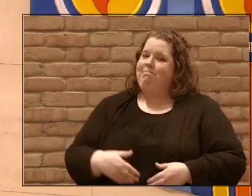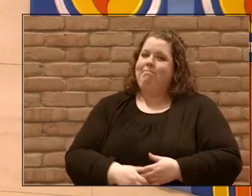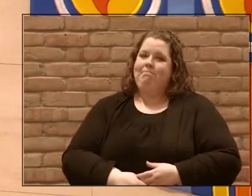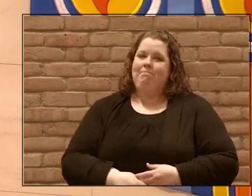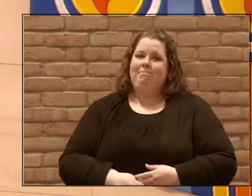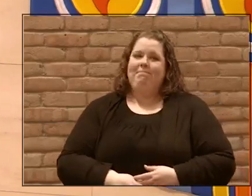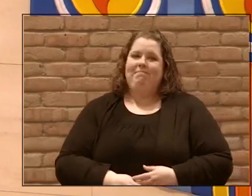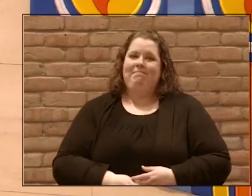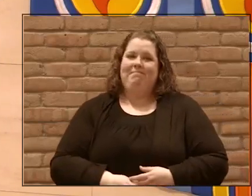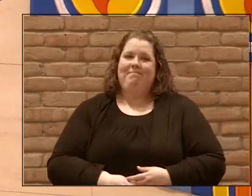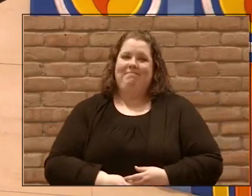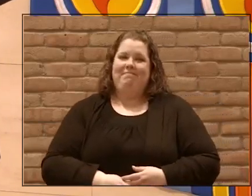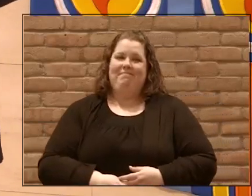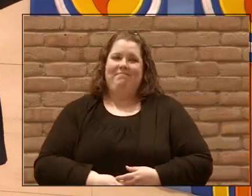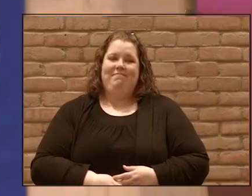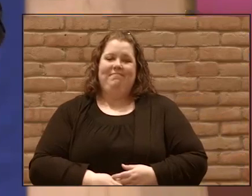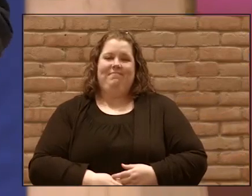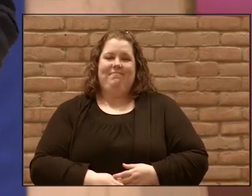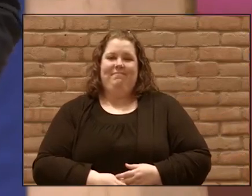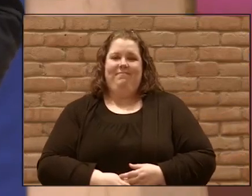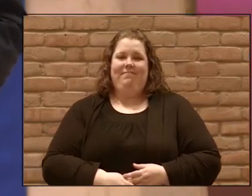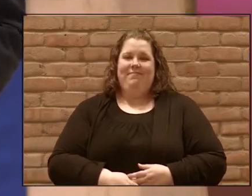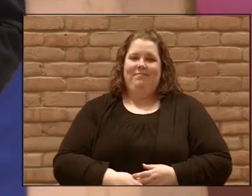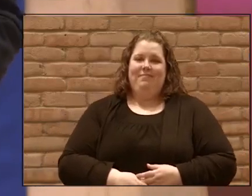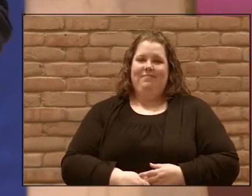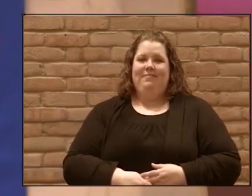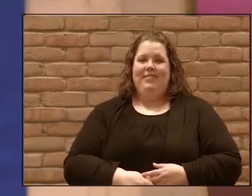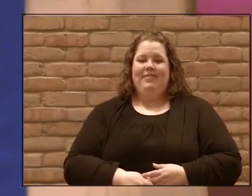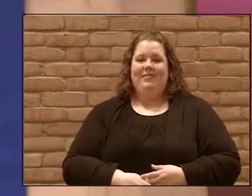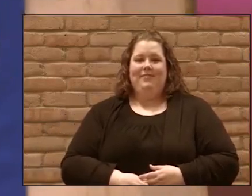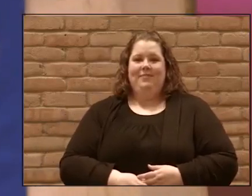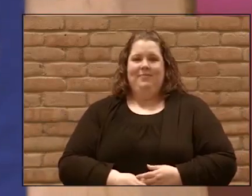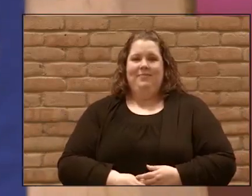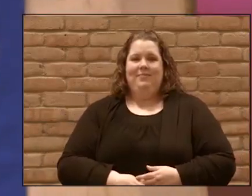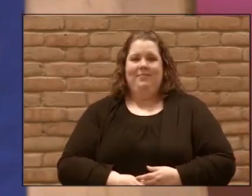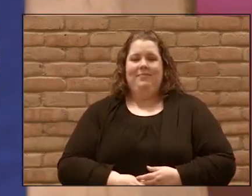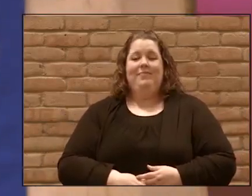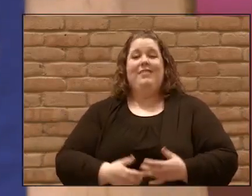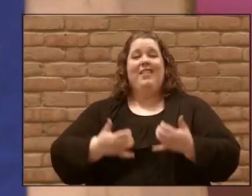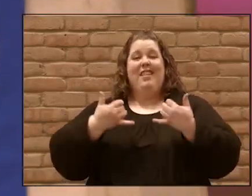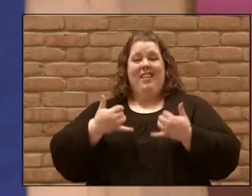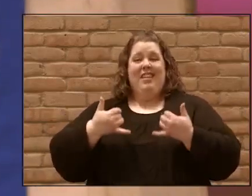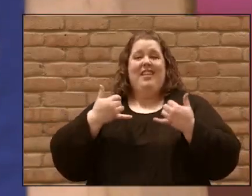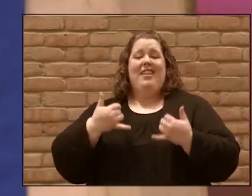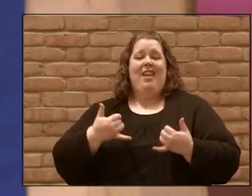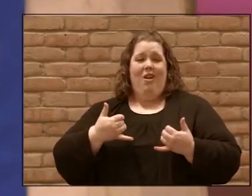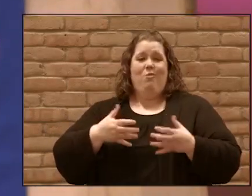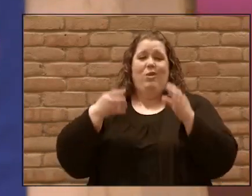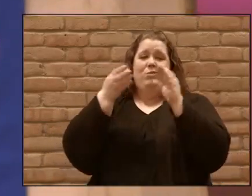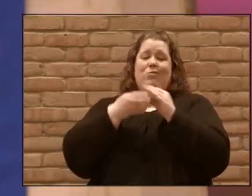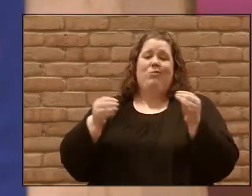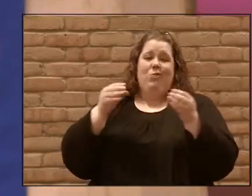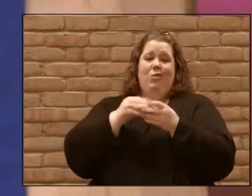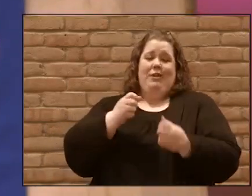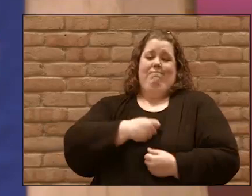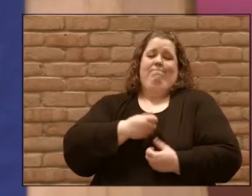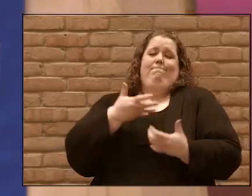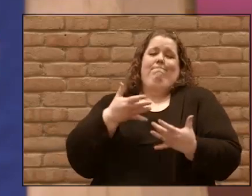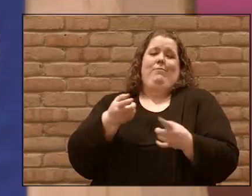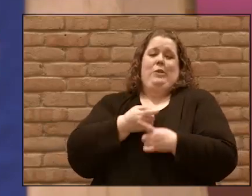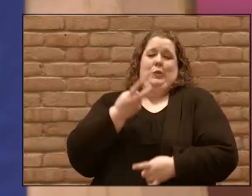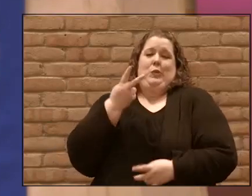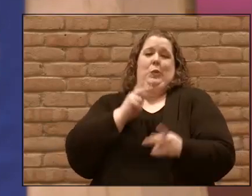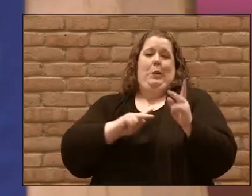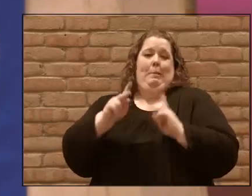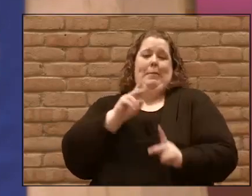and now it's my joy to share with you an incredible testimony of two people in our community